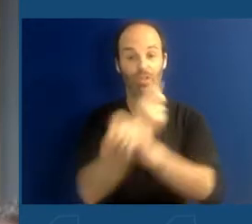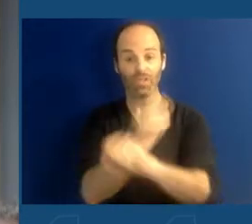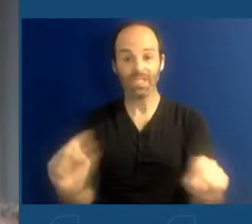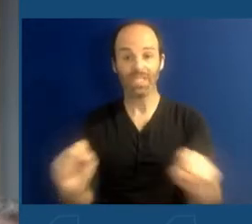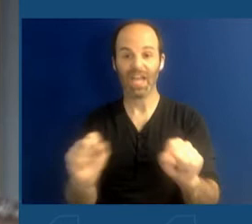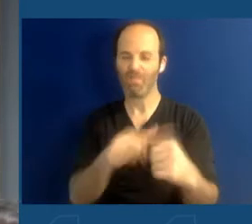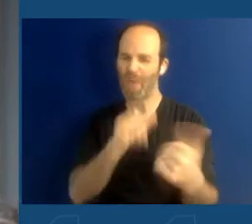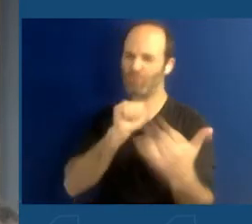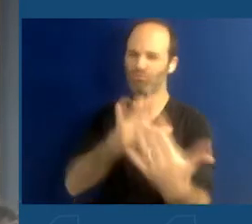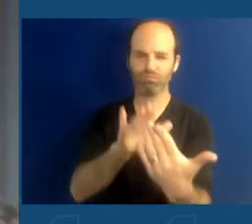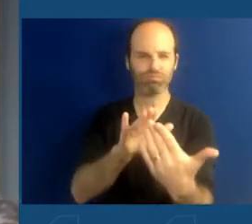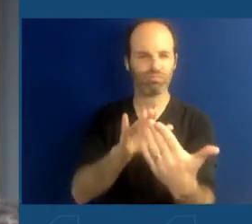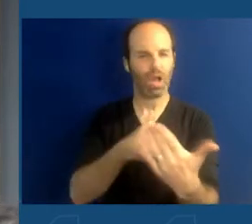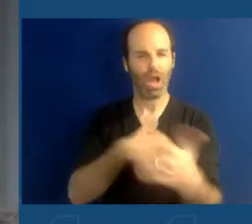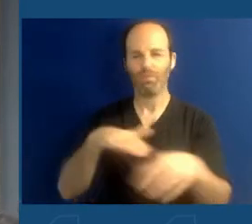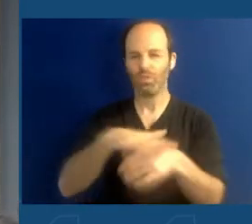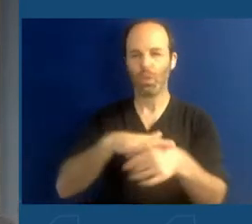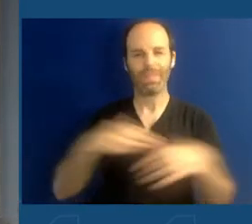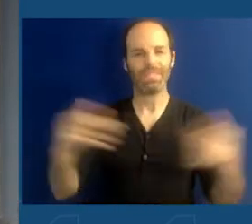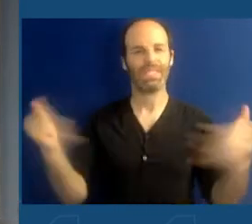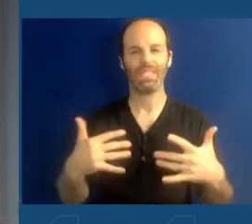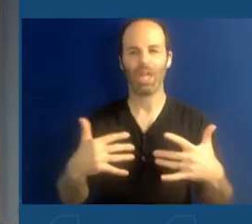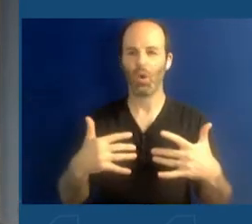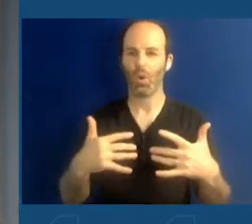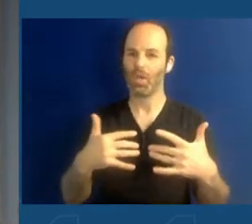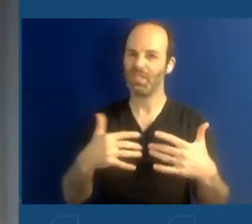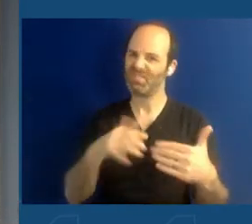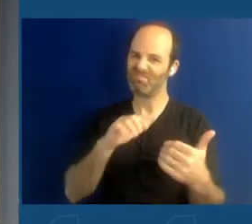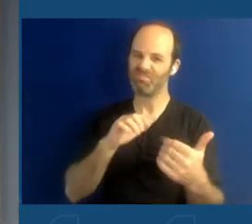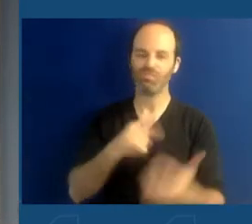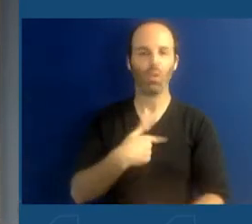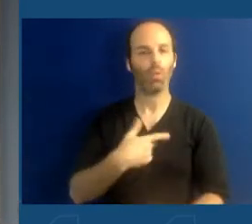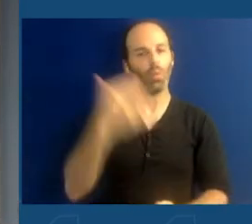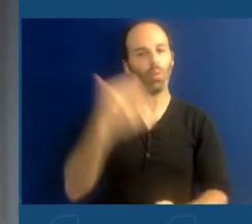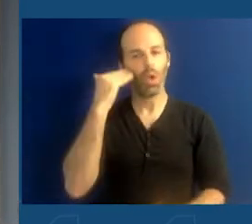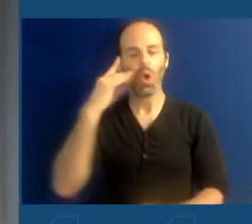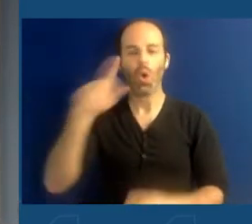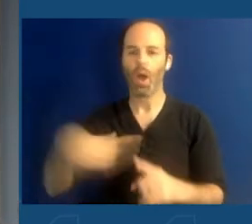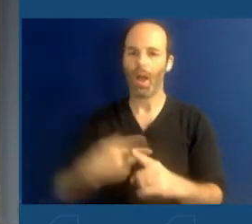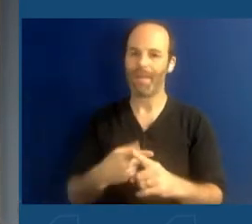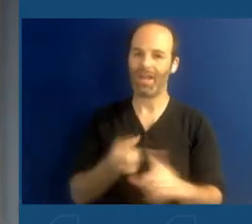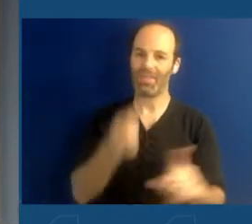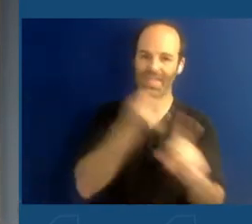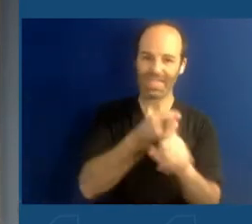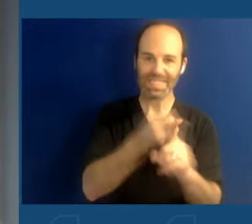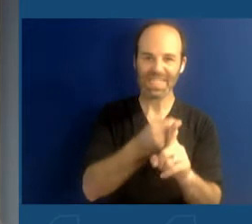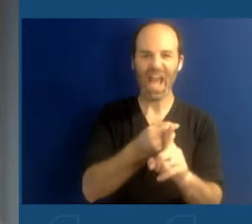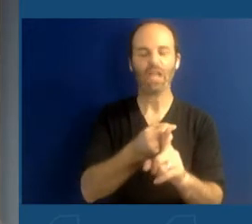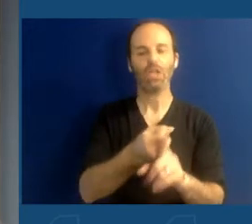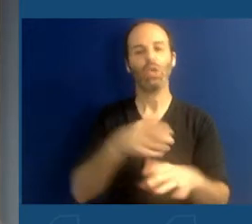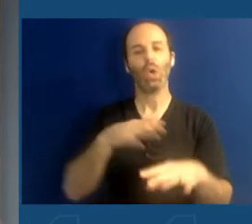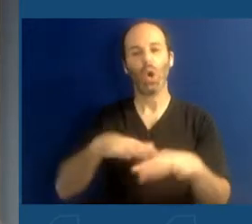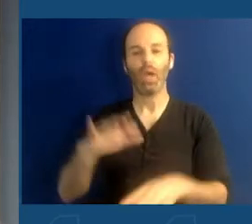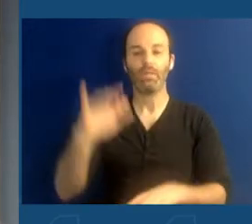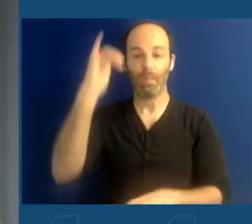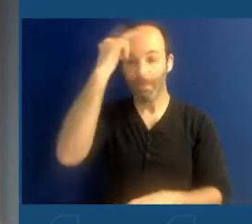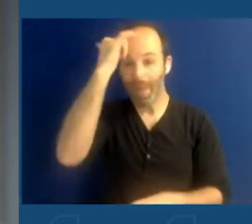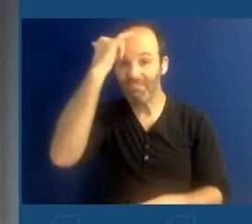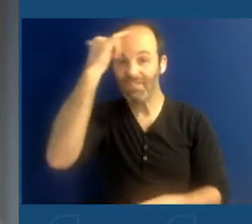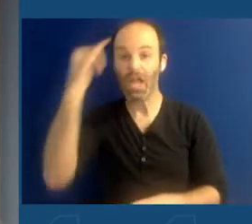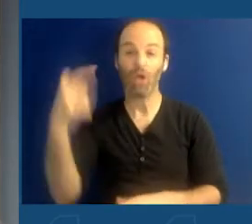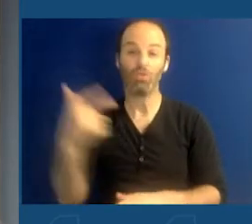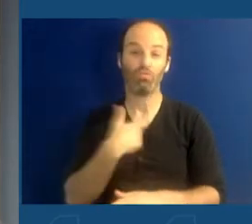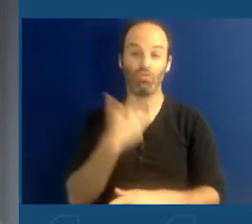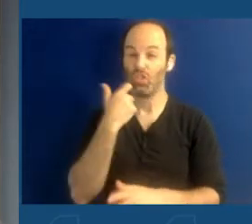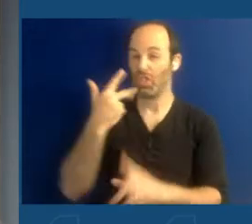all brutally aware of the domestic terror attack on our neighbors in Buffalo just three months ago. It was carried